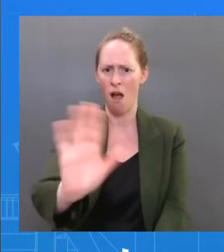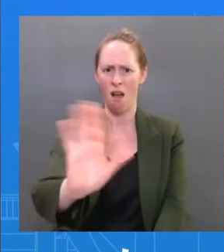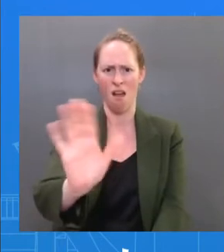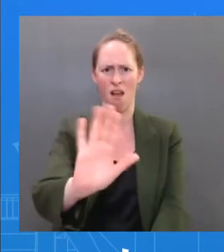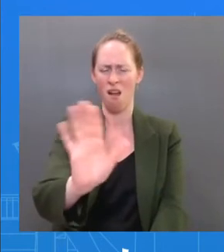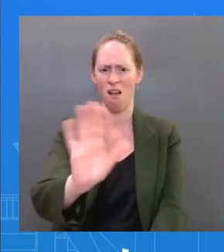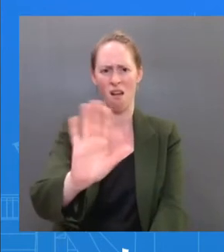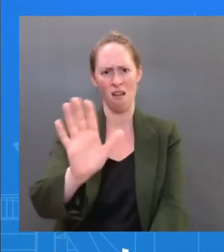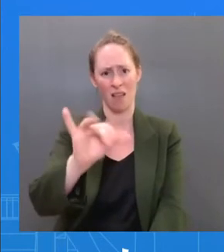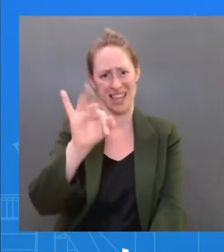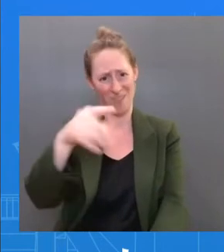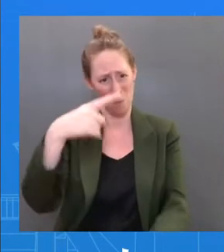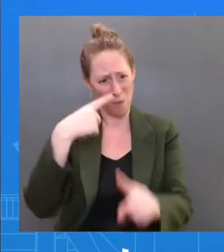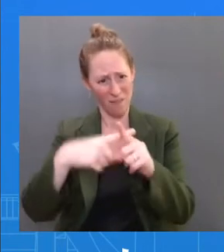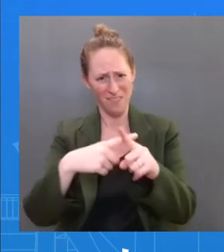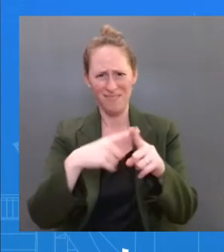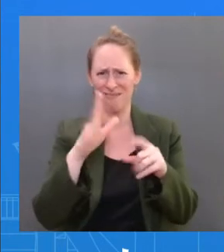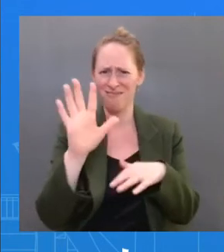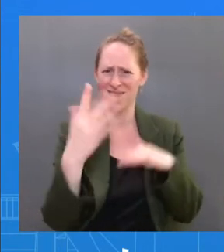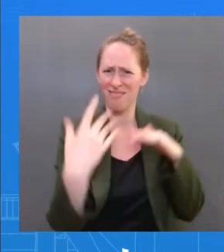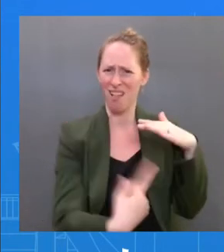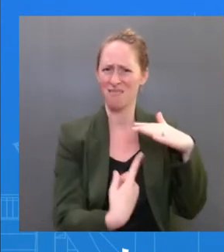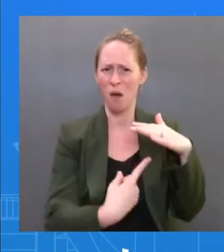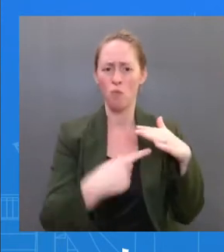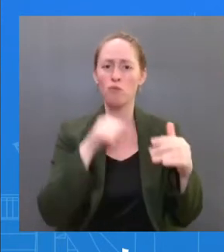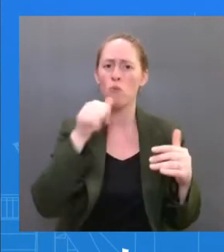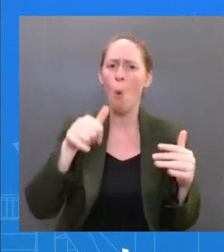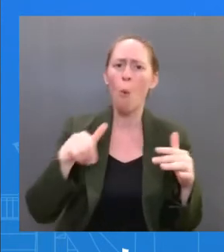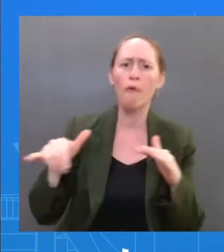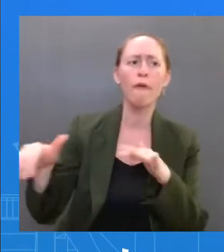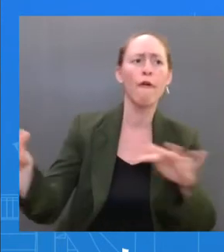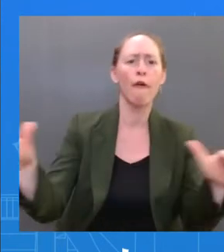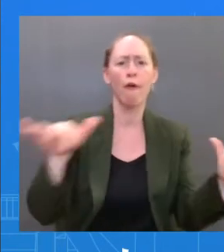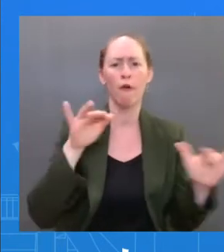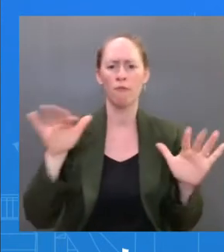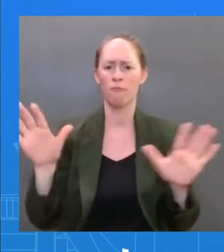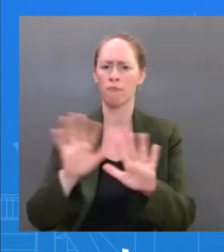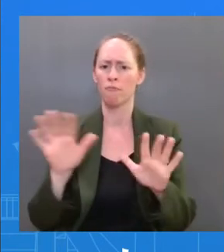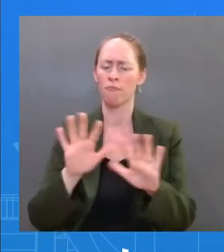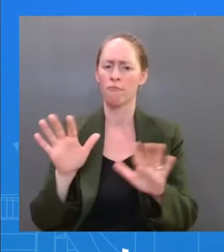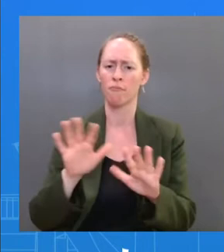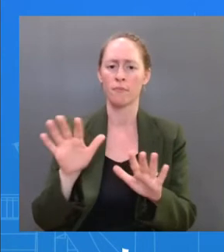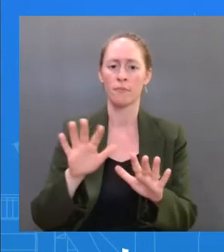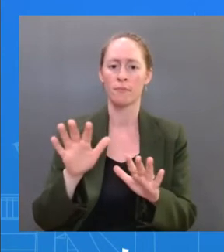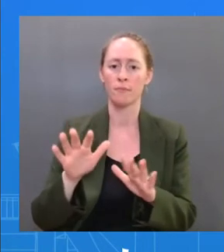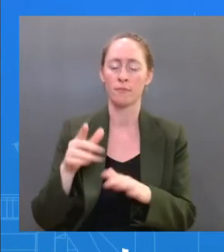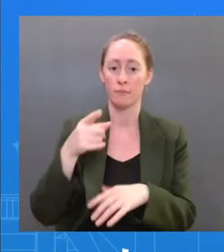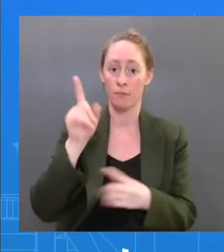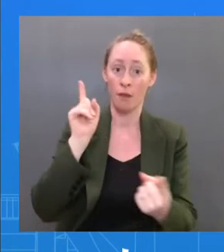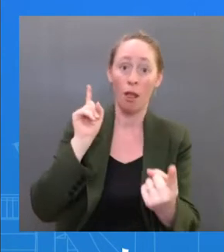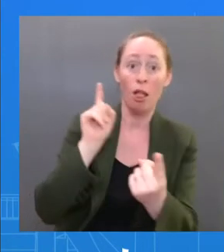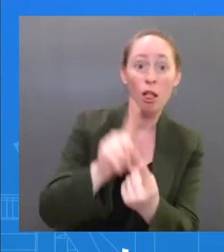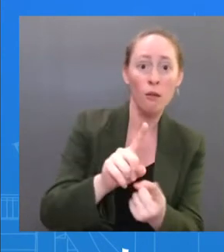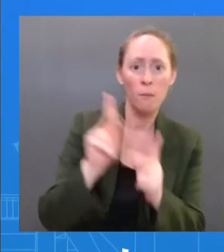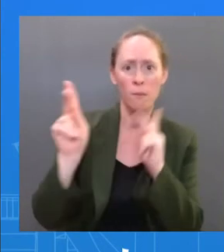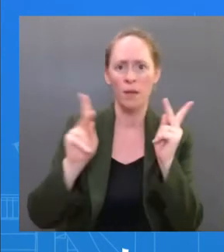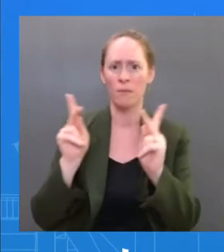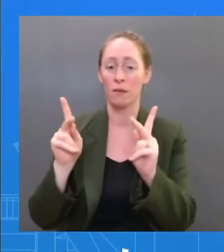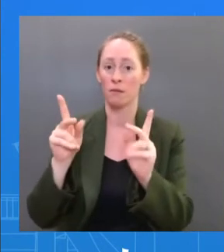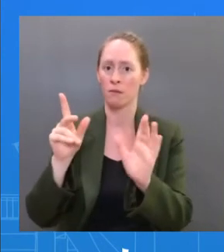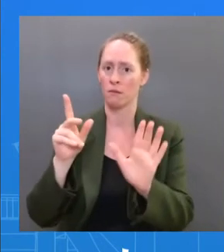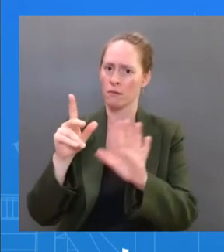anybody else, they should definitely be wearing a mask. The President was more than six feet away from the from the camera person who was wearing it in 95.